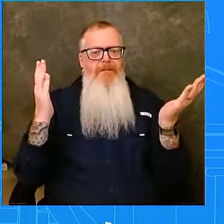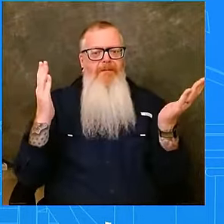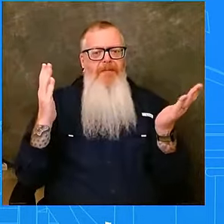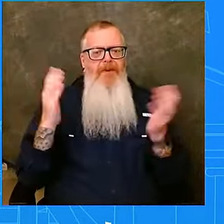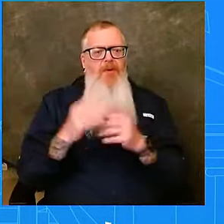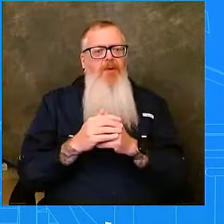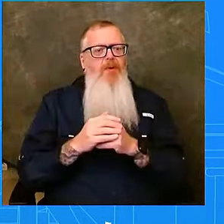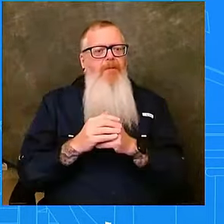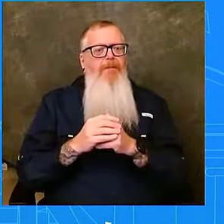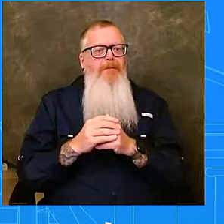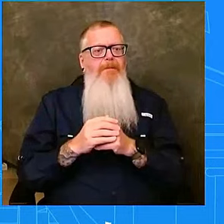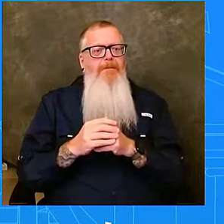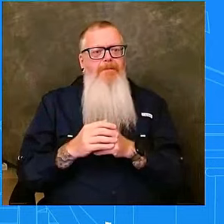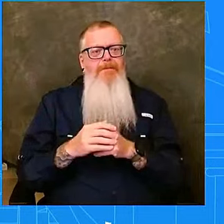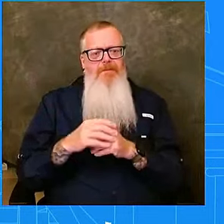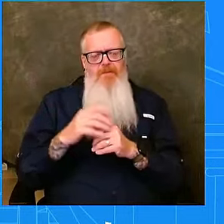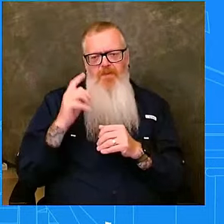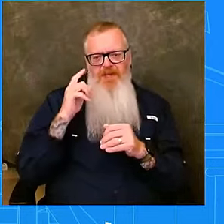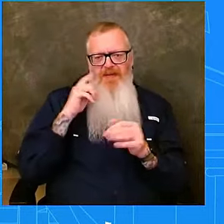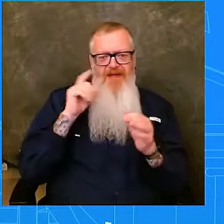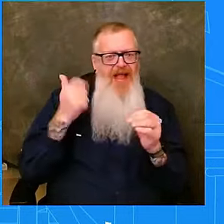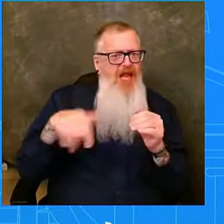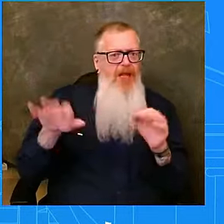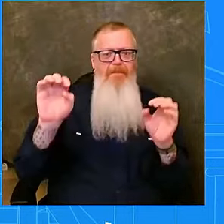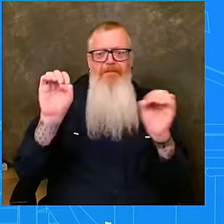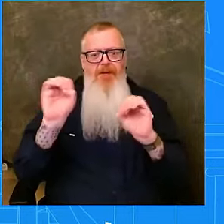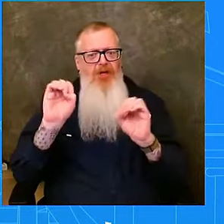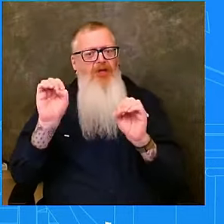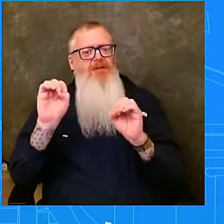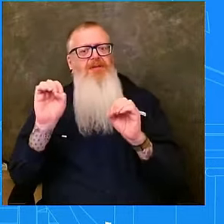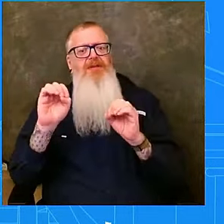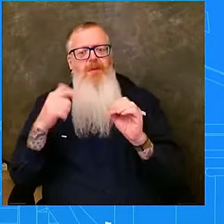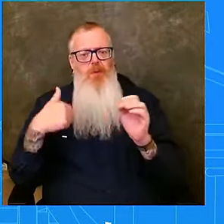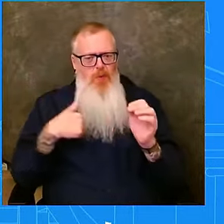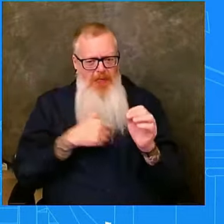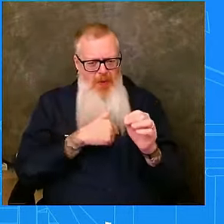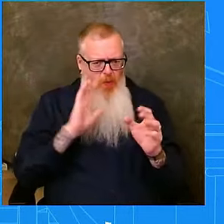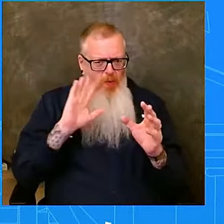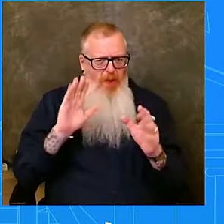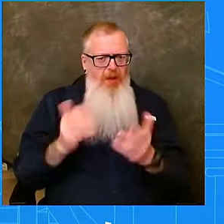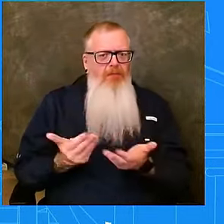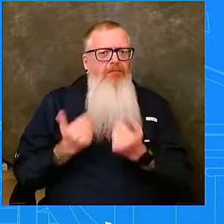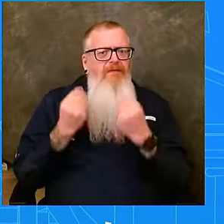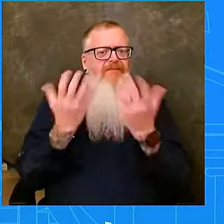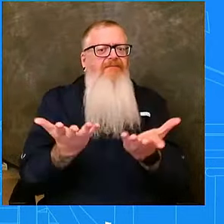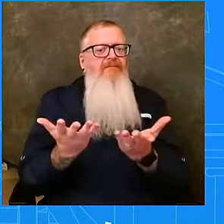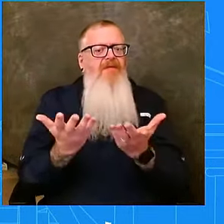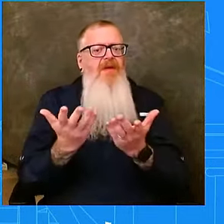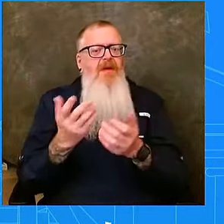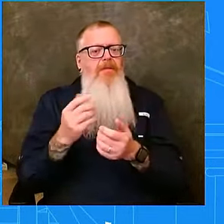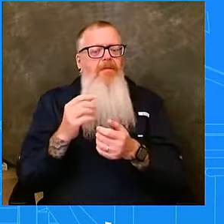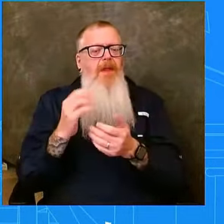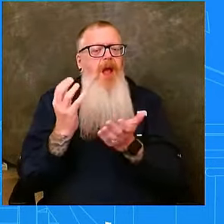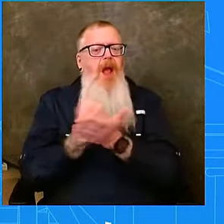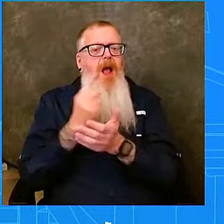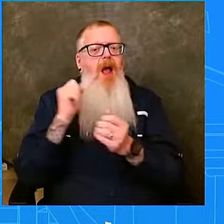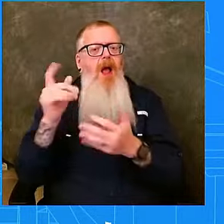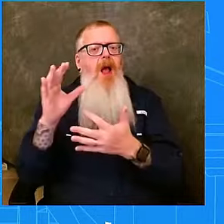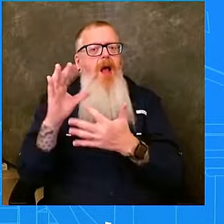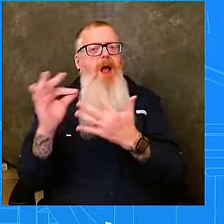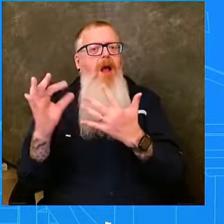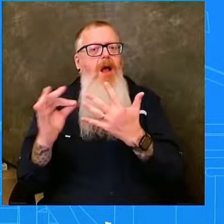to take advantage of these options. Ultimately, a diplomatic resolution is the only way to achieve